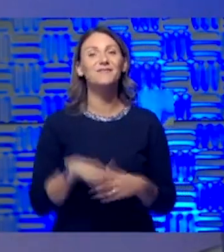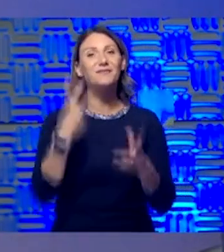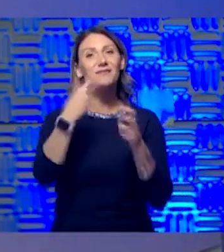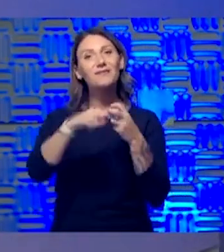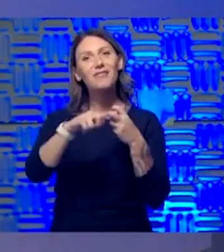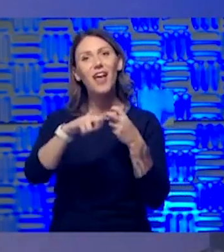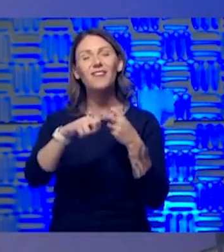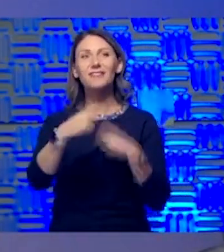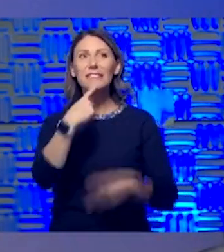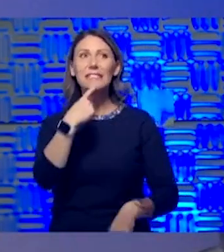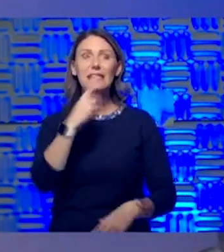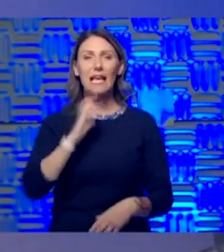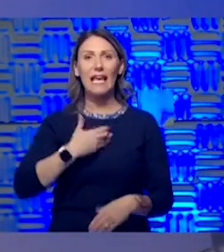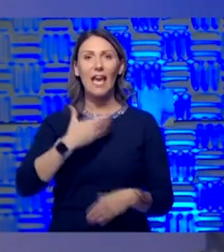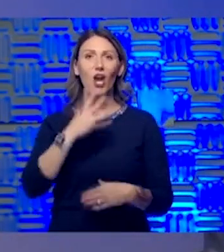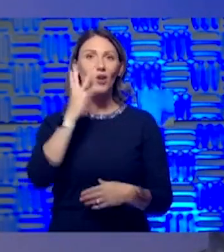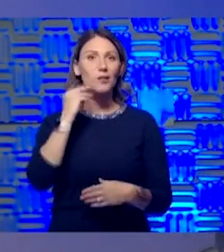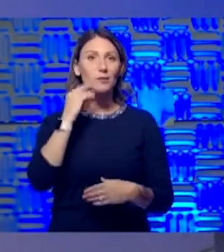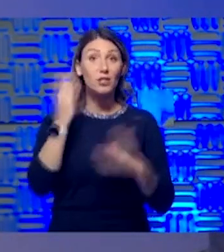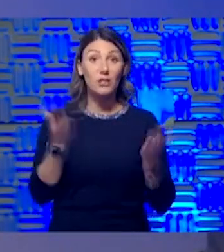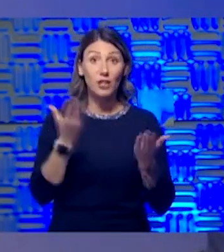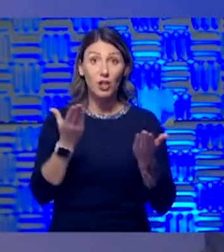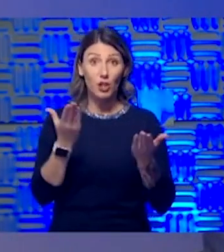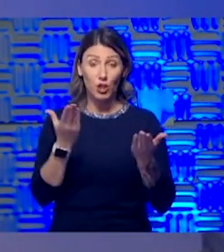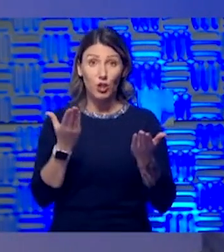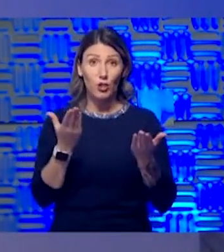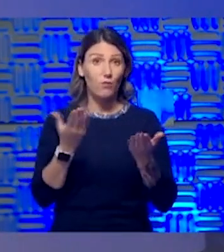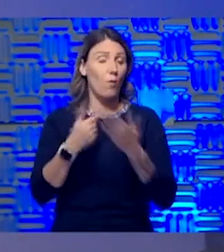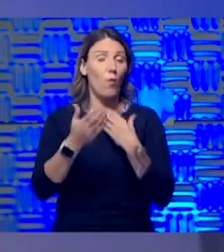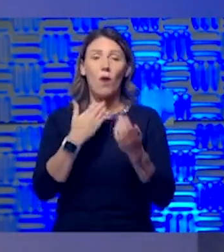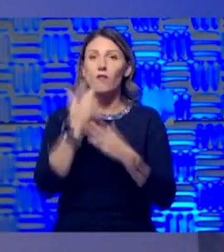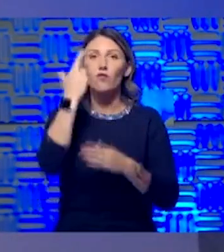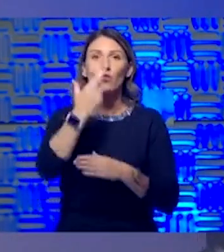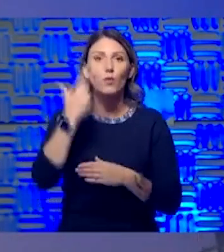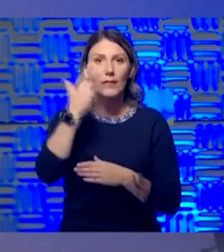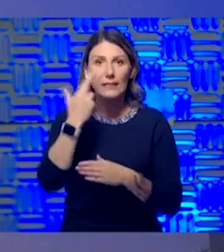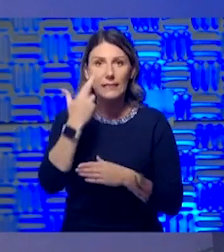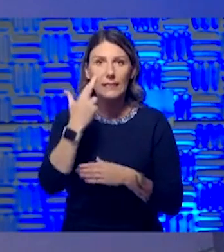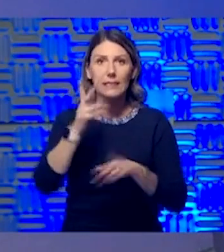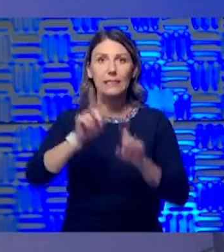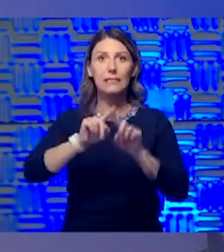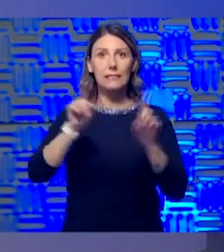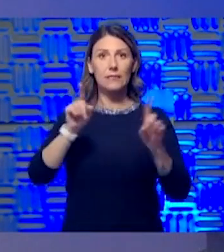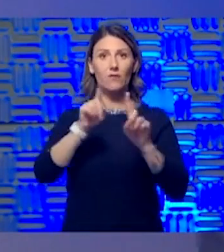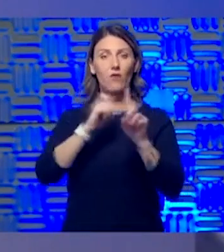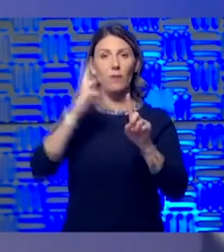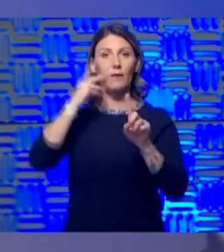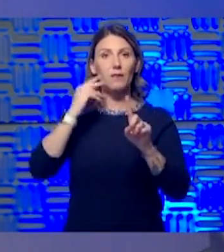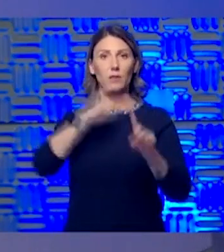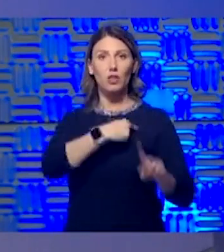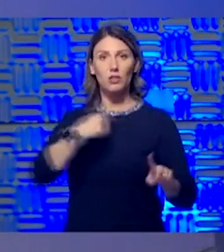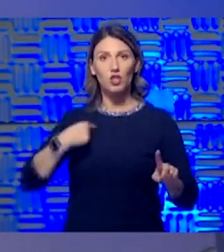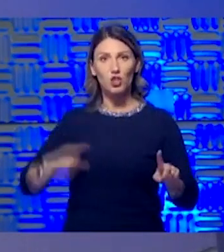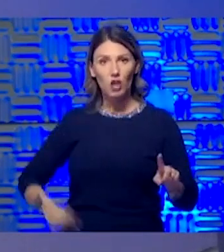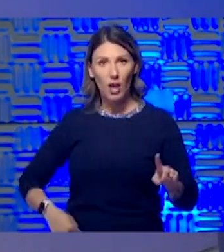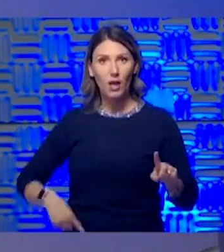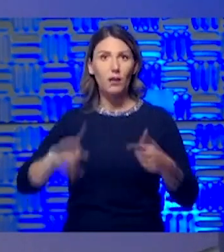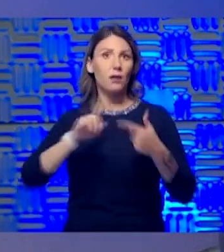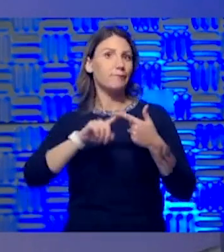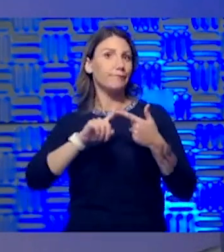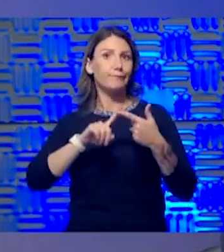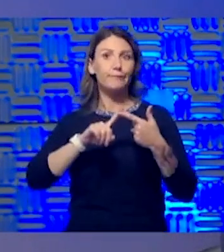know. I think our experience here, for one reason or another, in America, is different than the experience in China, than different than the experience in